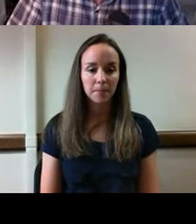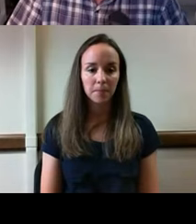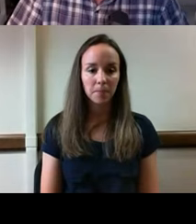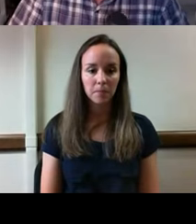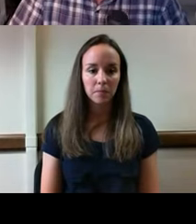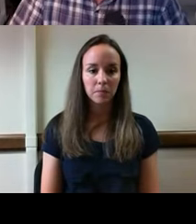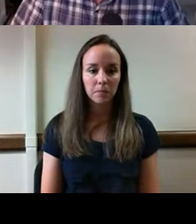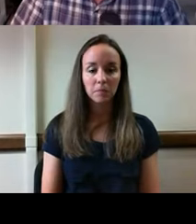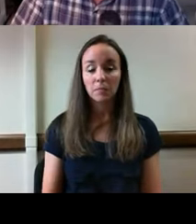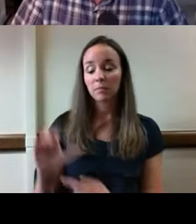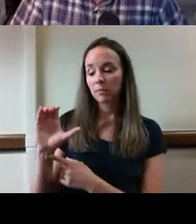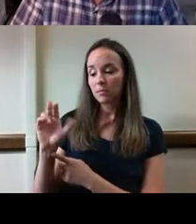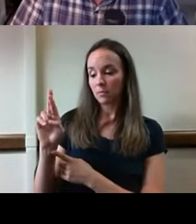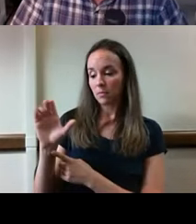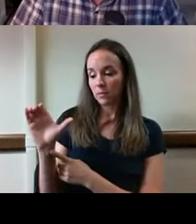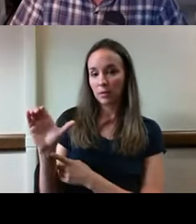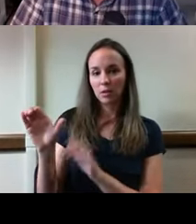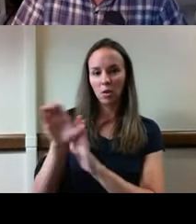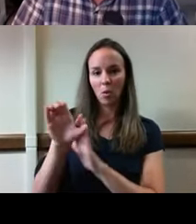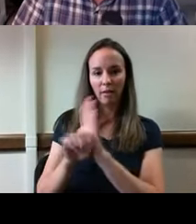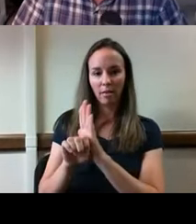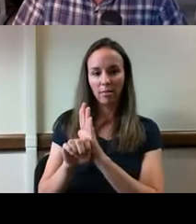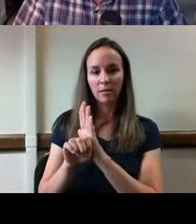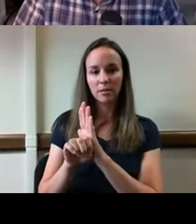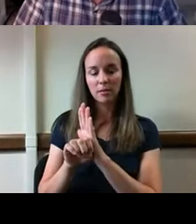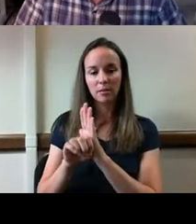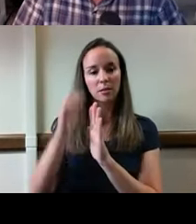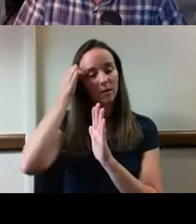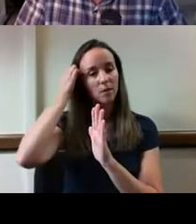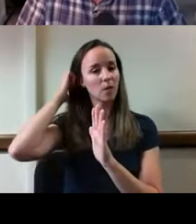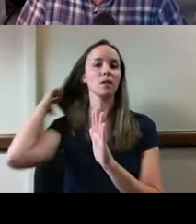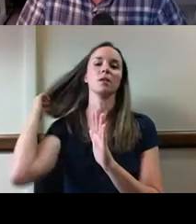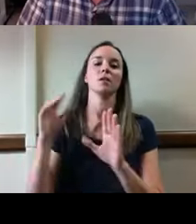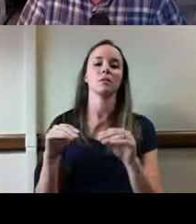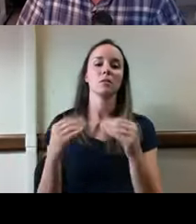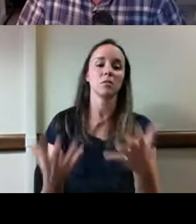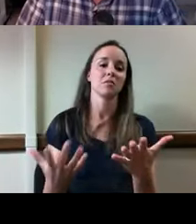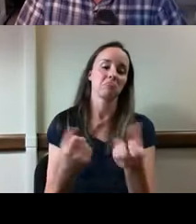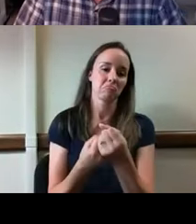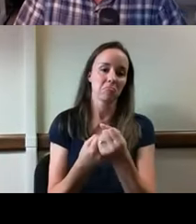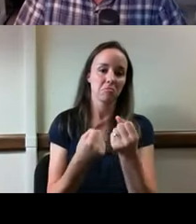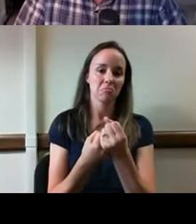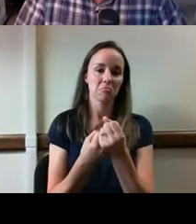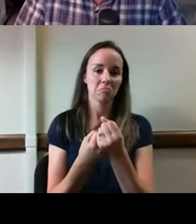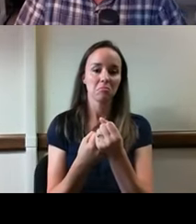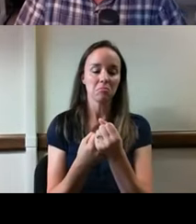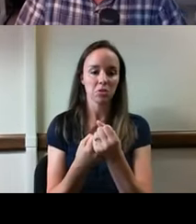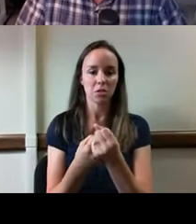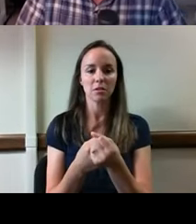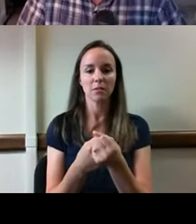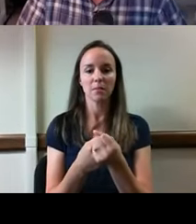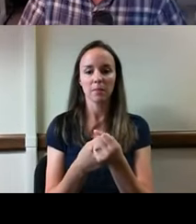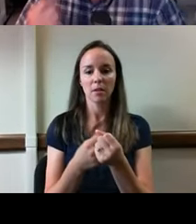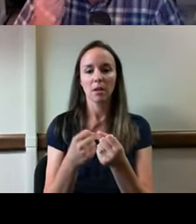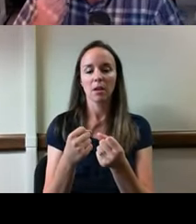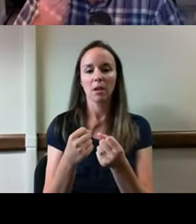The CRC code of ethics fortunately provides support in helping us figure out how to decide